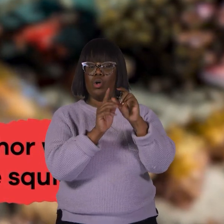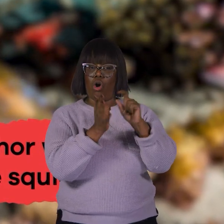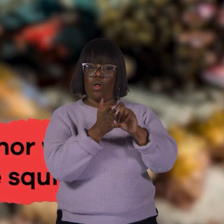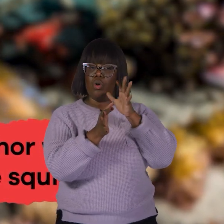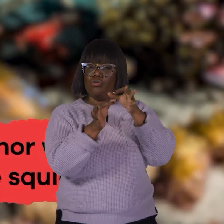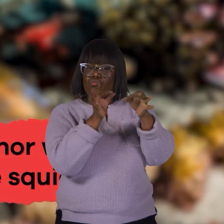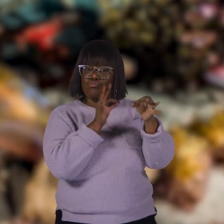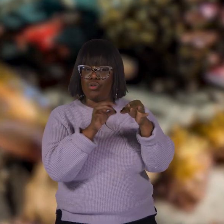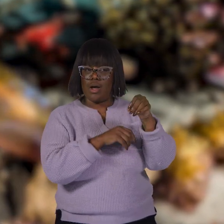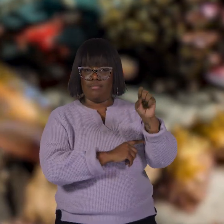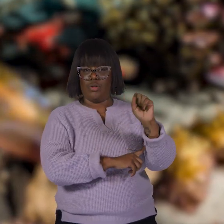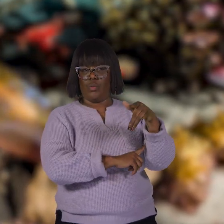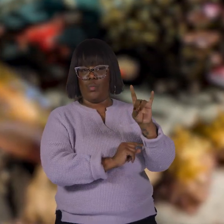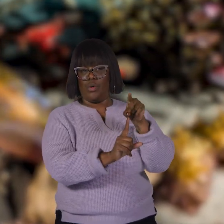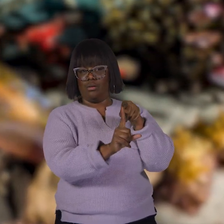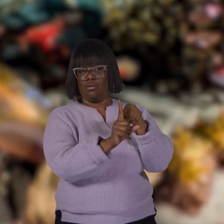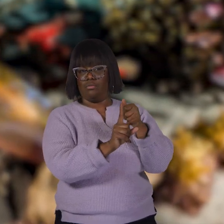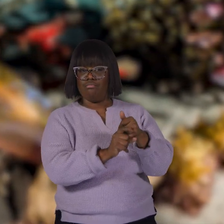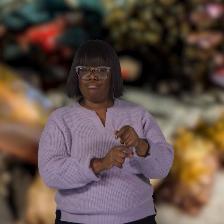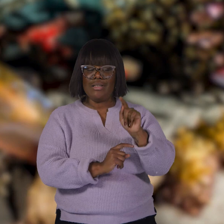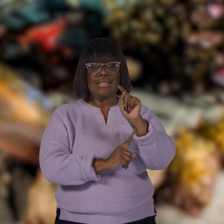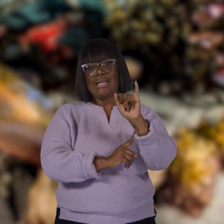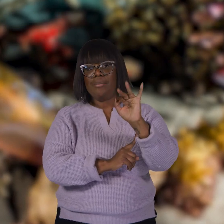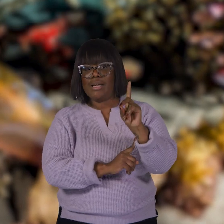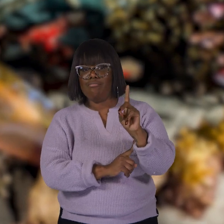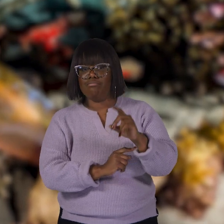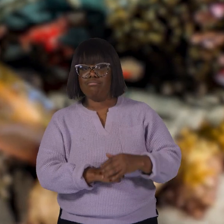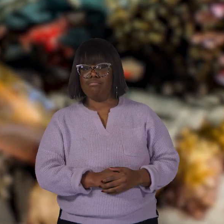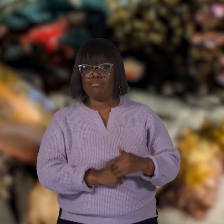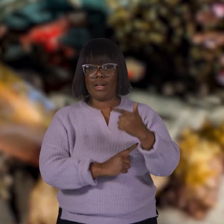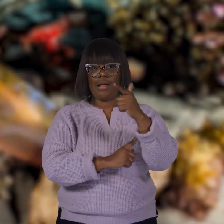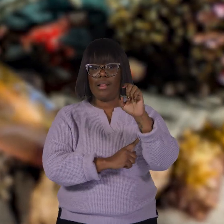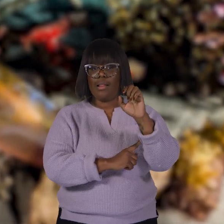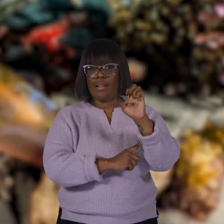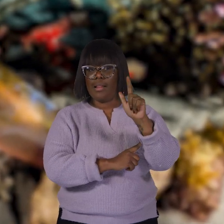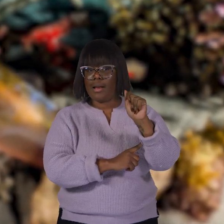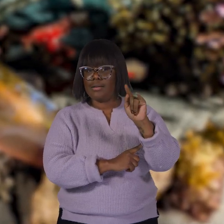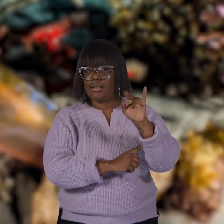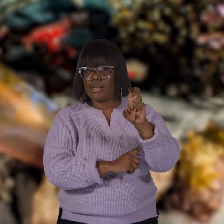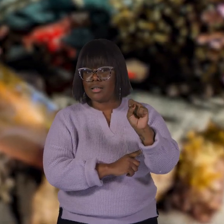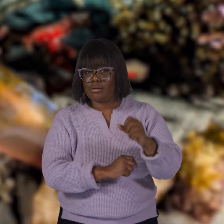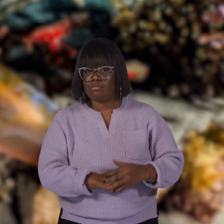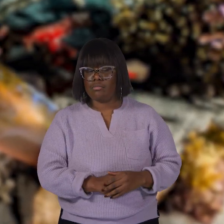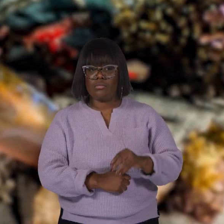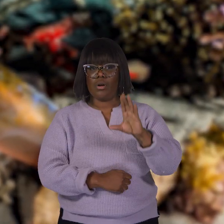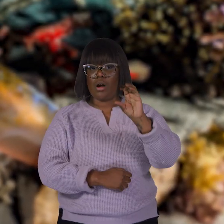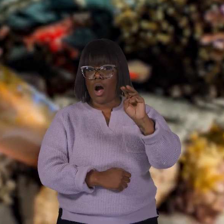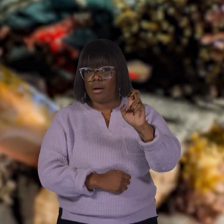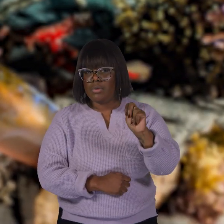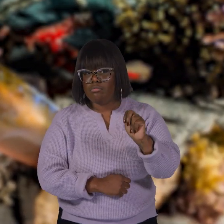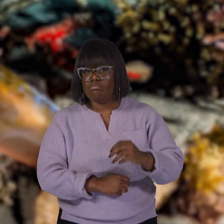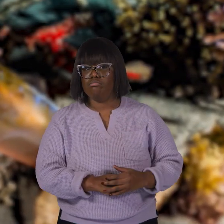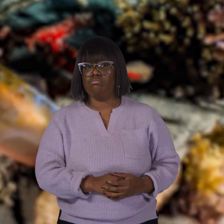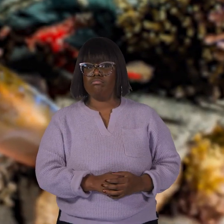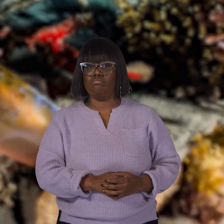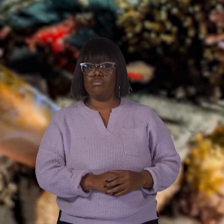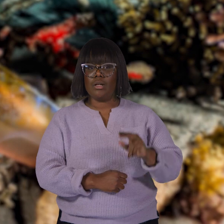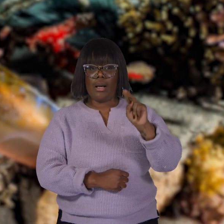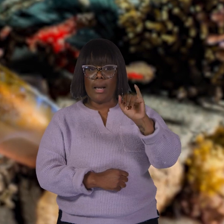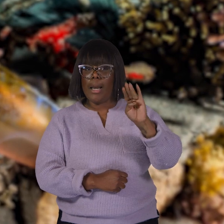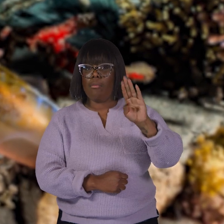describes the squid. A. Timid. B. Gelatinous. C. Common. D.